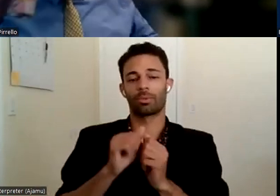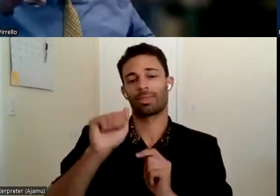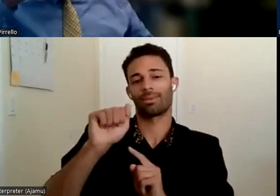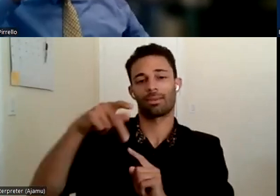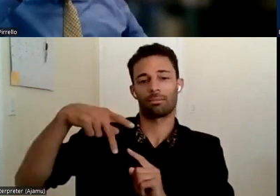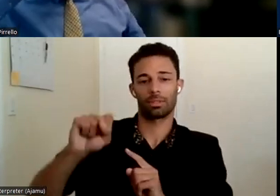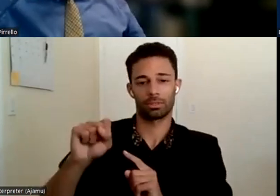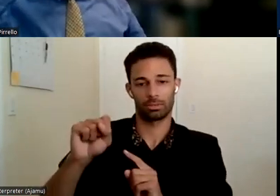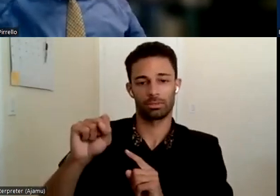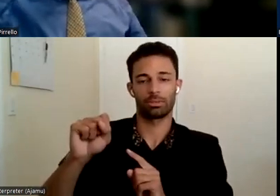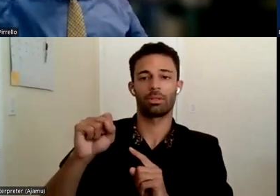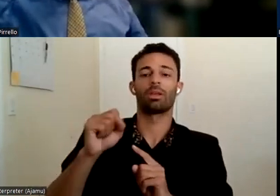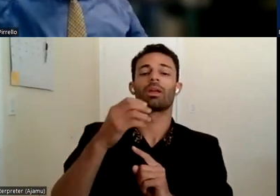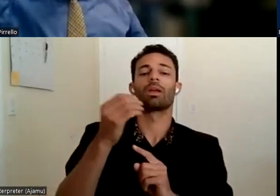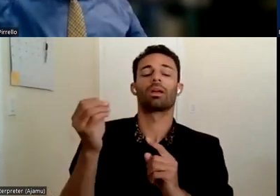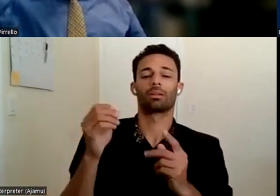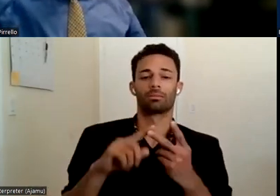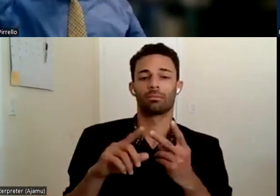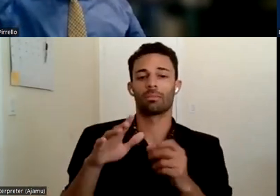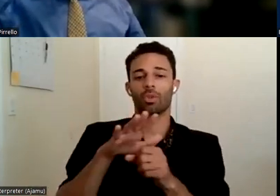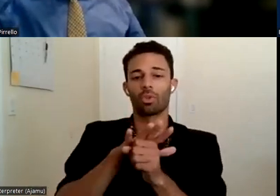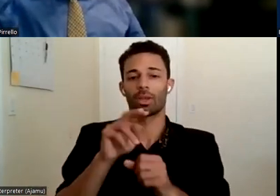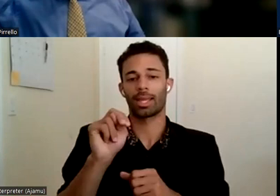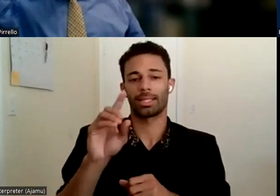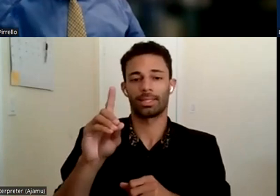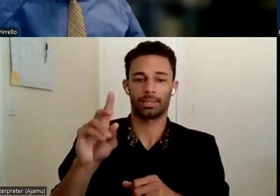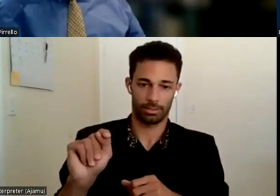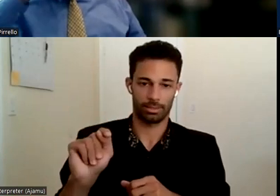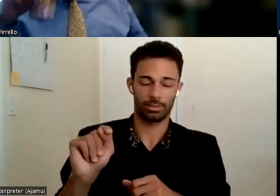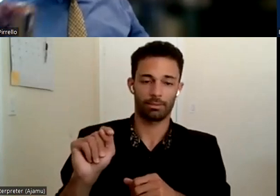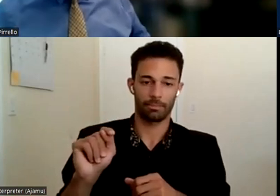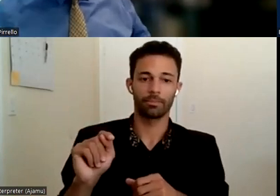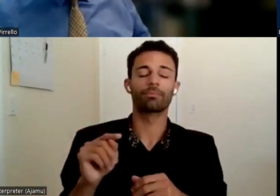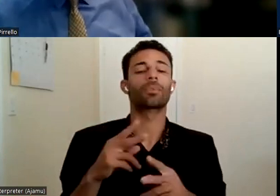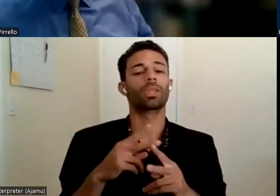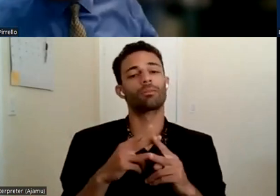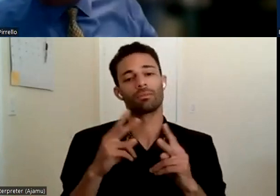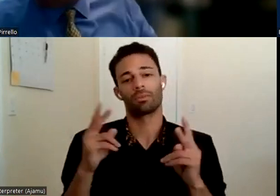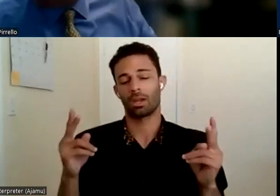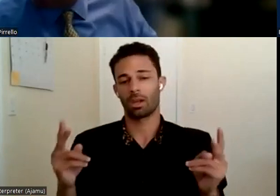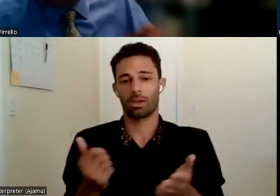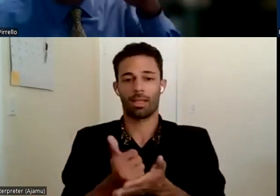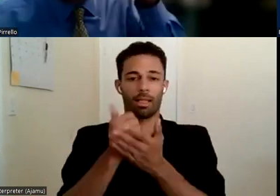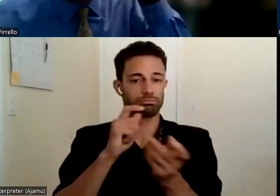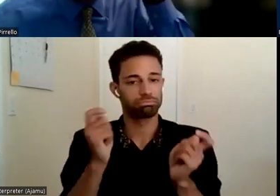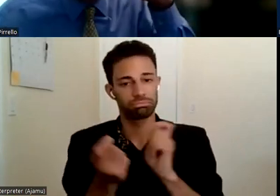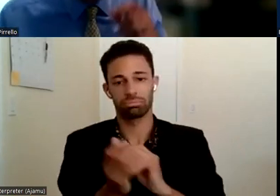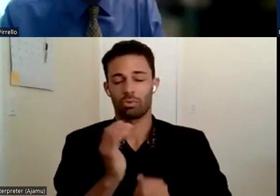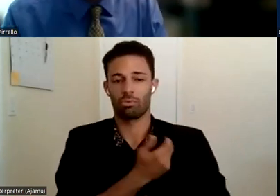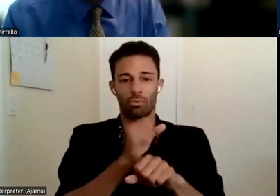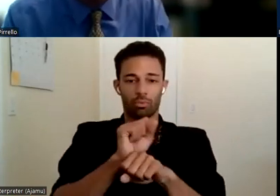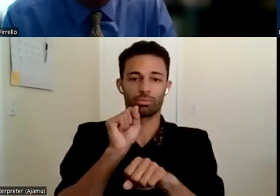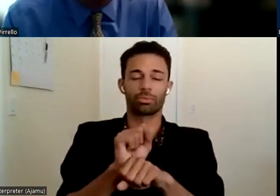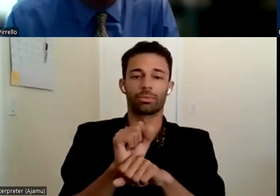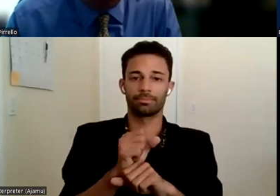and with, um, the local MDTs. And that has been very transformative to our work. And I think a continued plate up continued